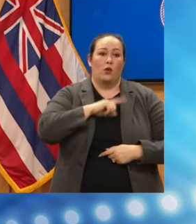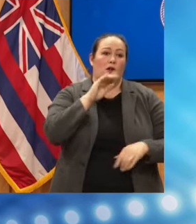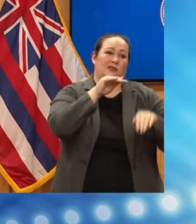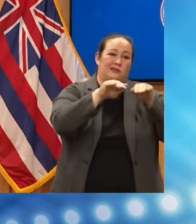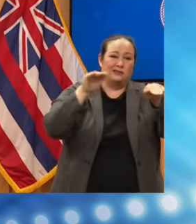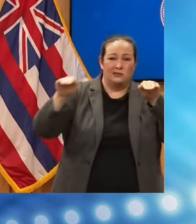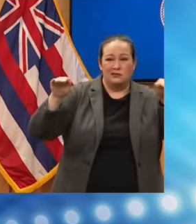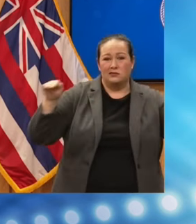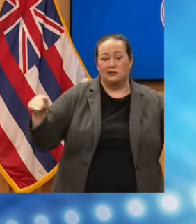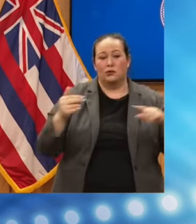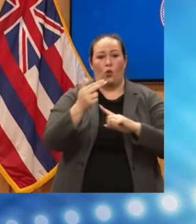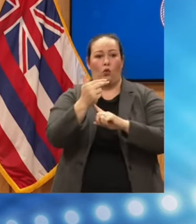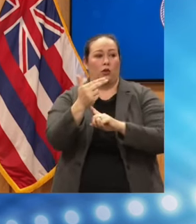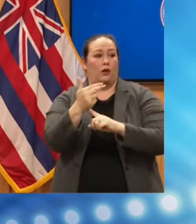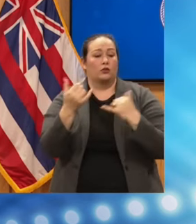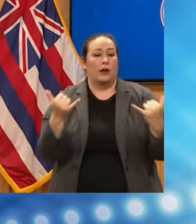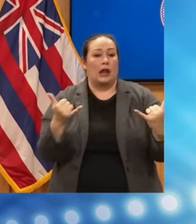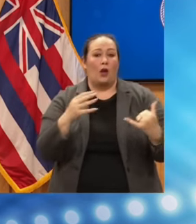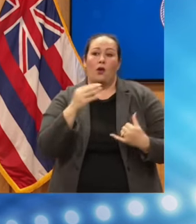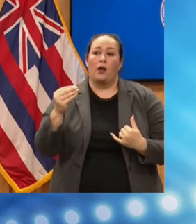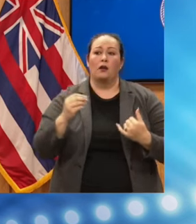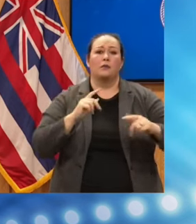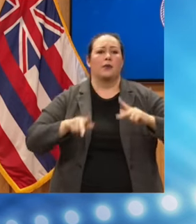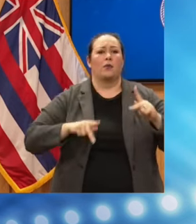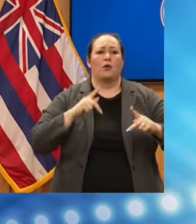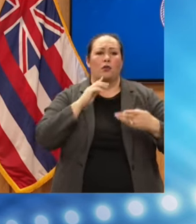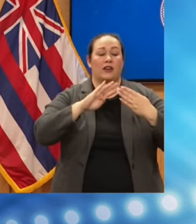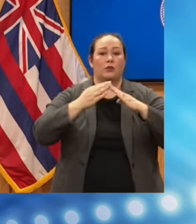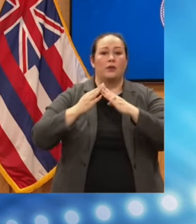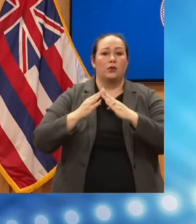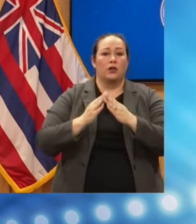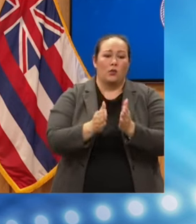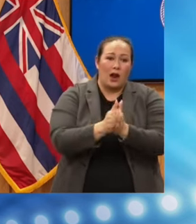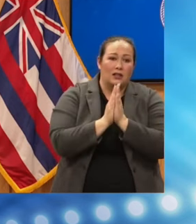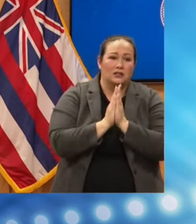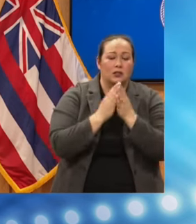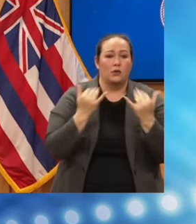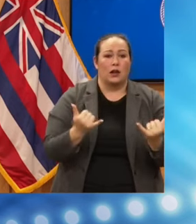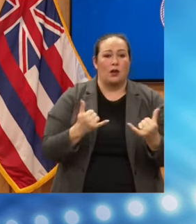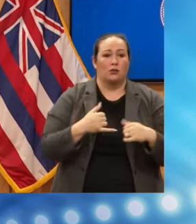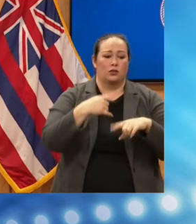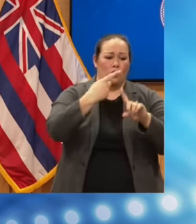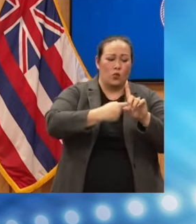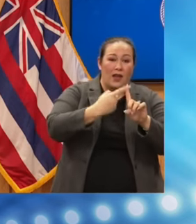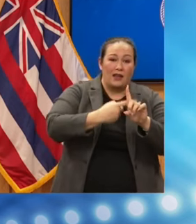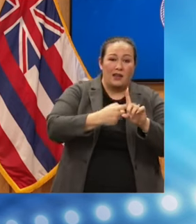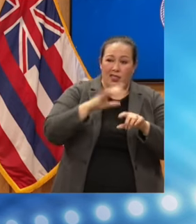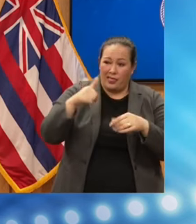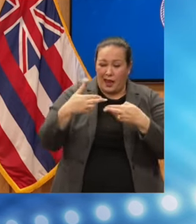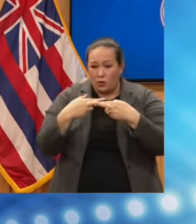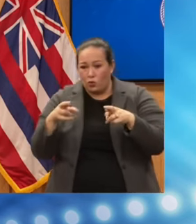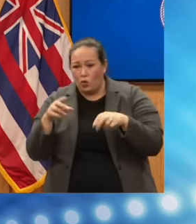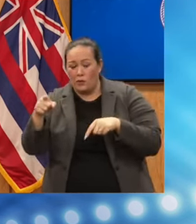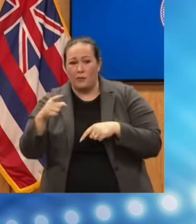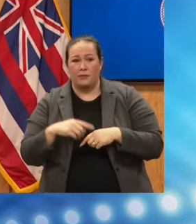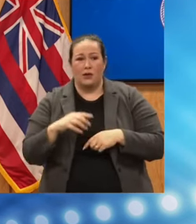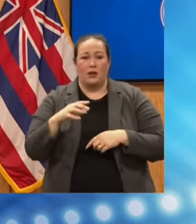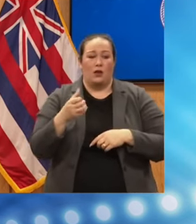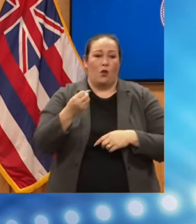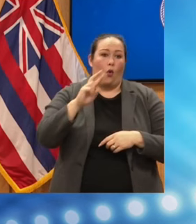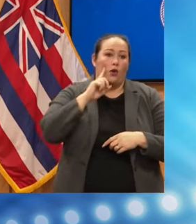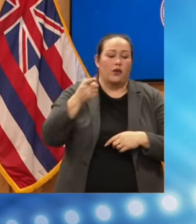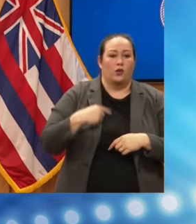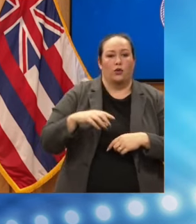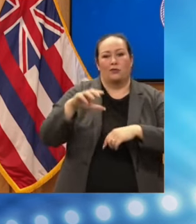all of our hotels and those in the community. We'll ask people to rent those extra rooms or their ADUs